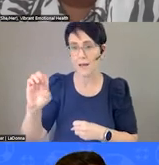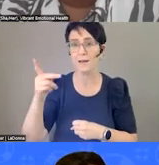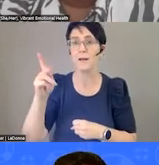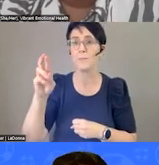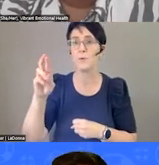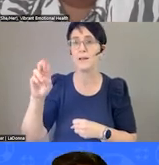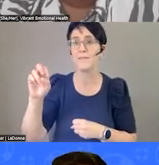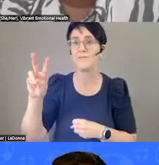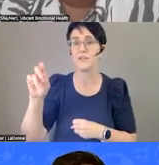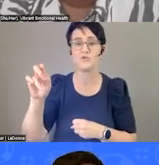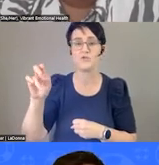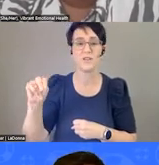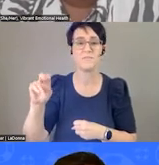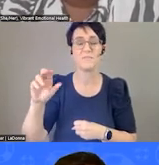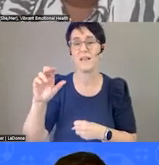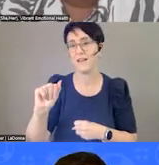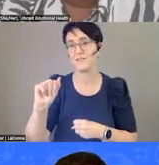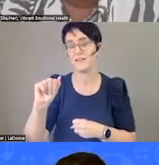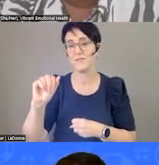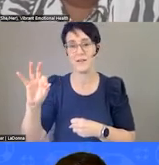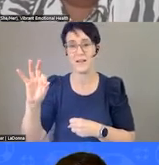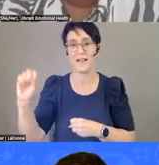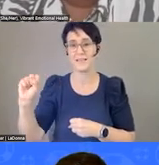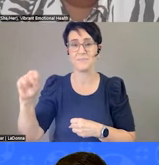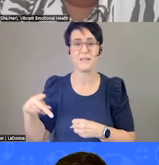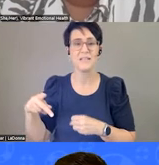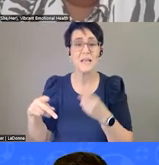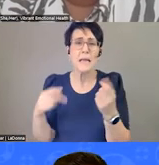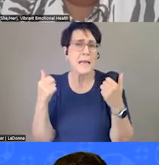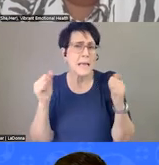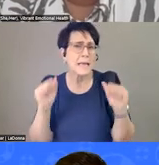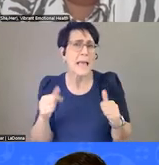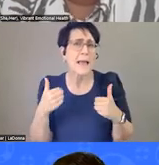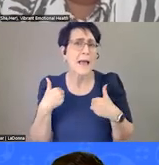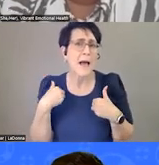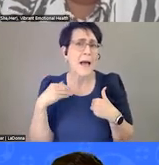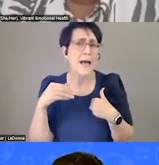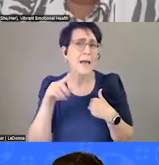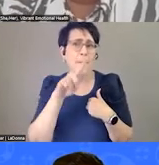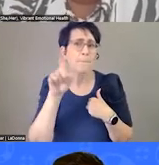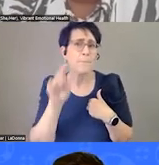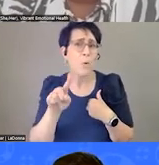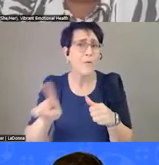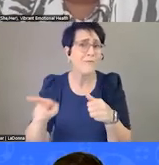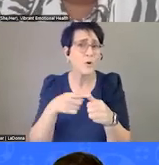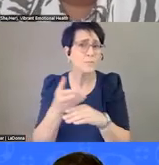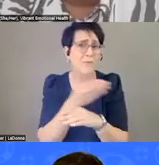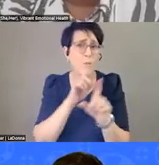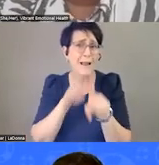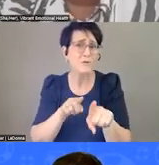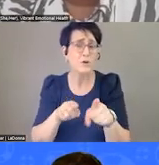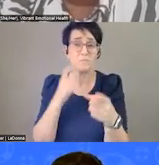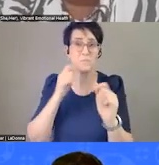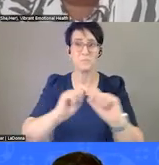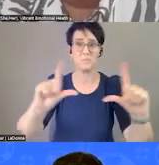Let's see. Is it an option to poll the audience before I give an answer or should I go ahead? Yes. It's an